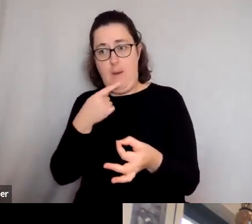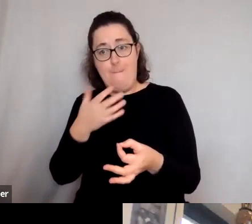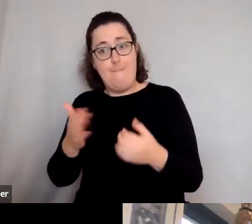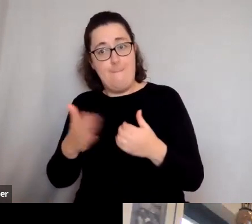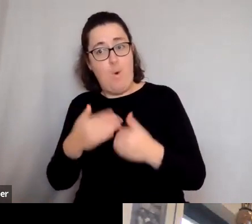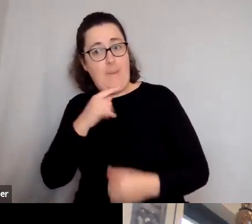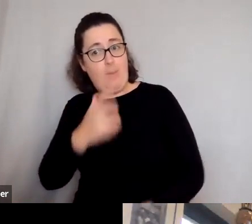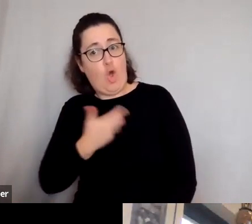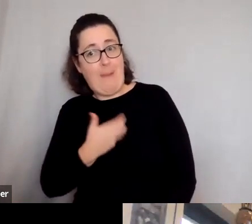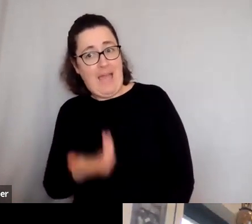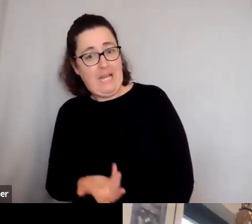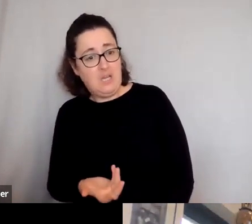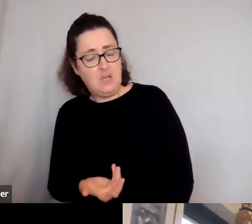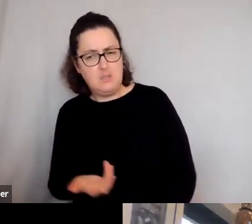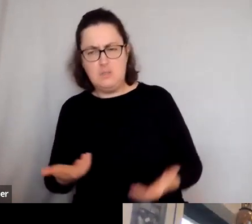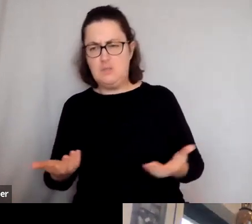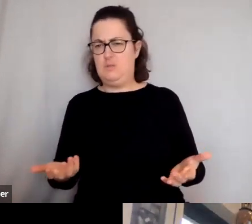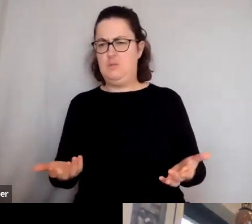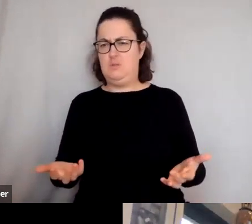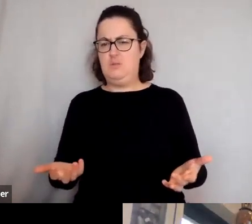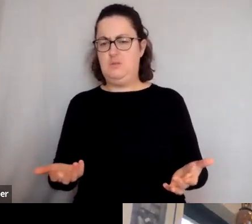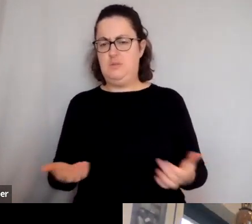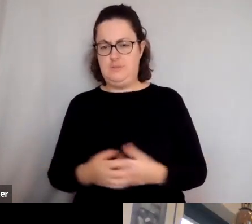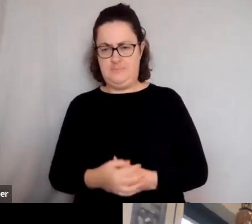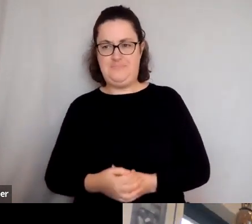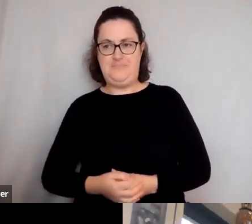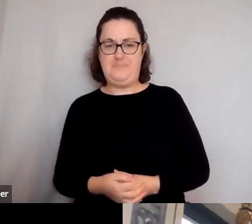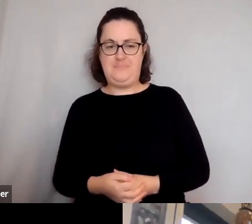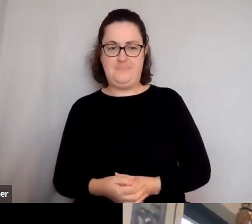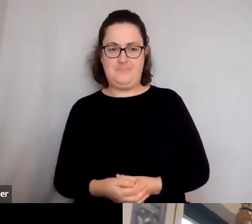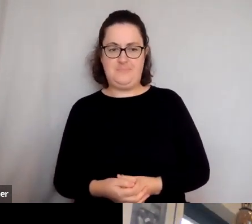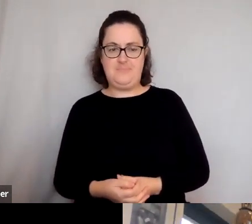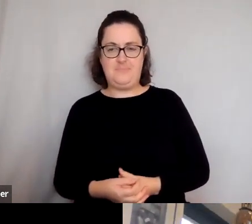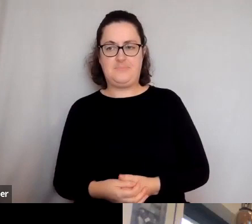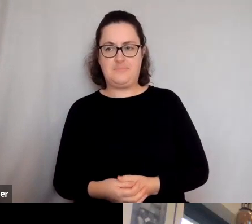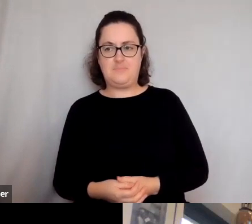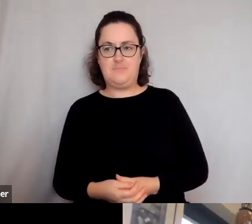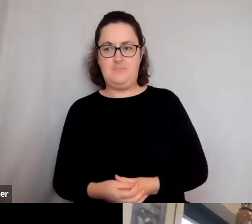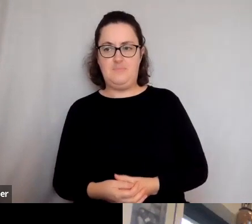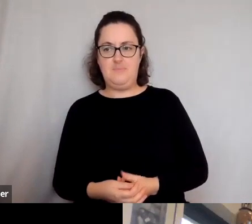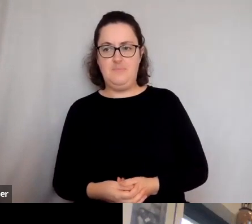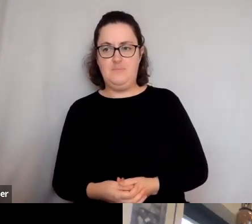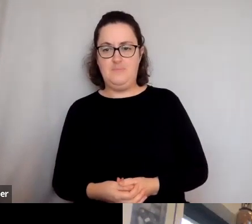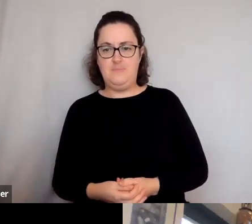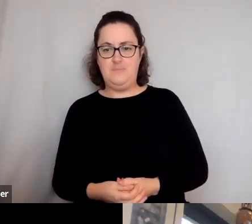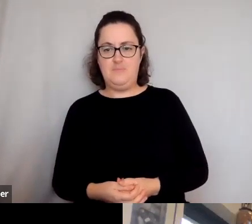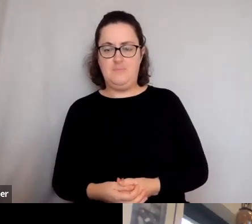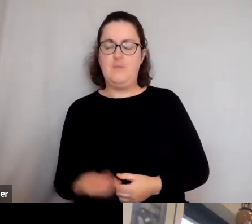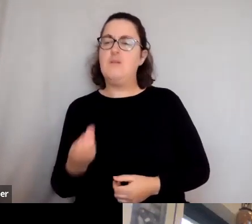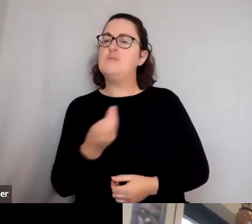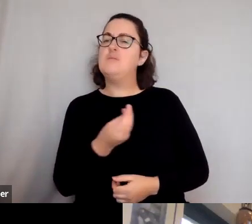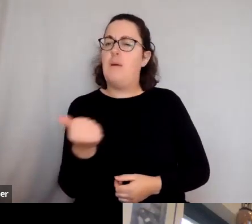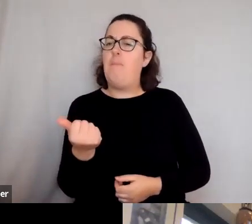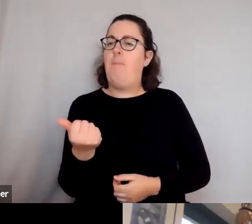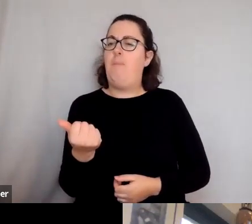about than anything else. And I think that some things, you know,